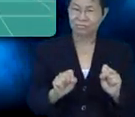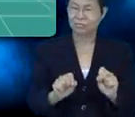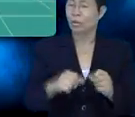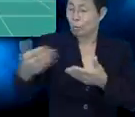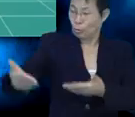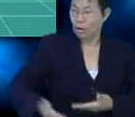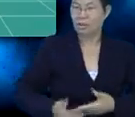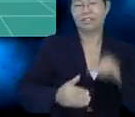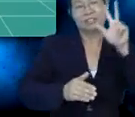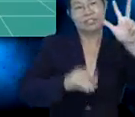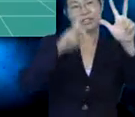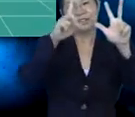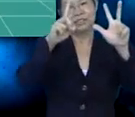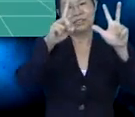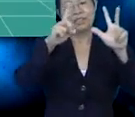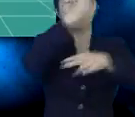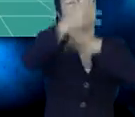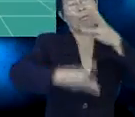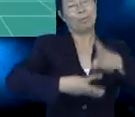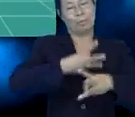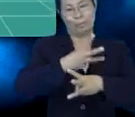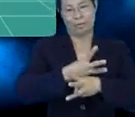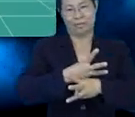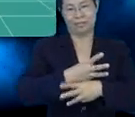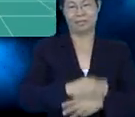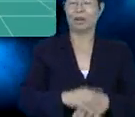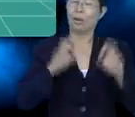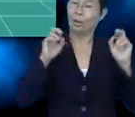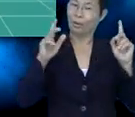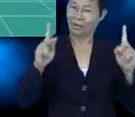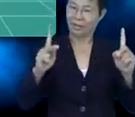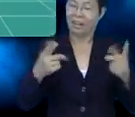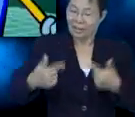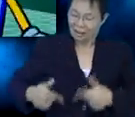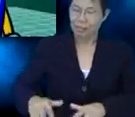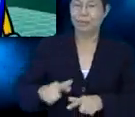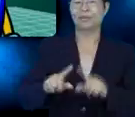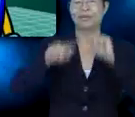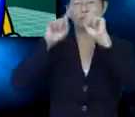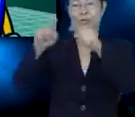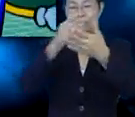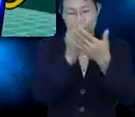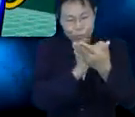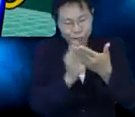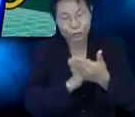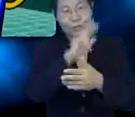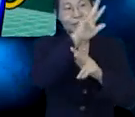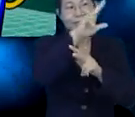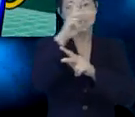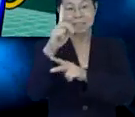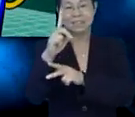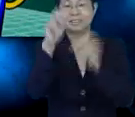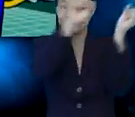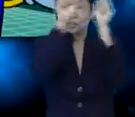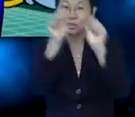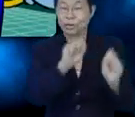-dimensional shapes. Welcome to the three-dimensional world. Okay, let me go